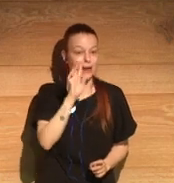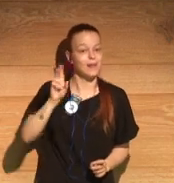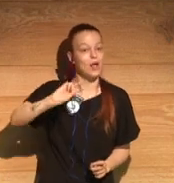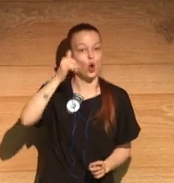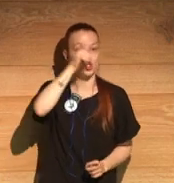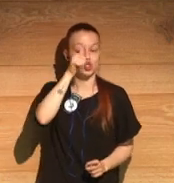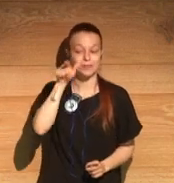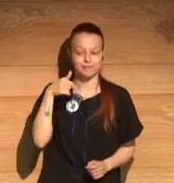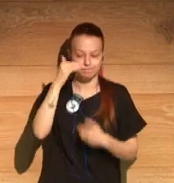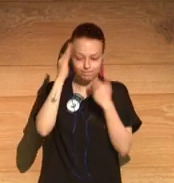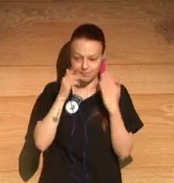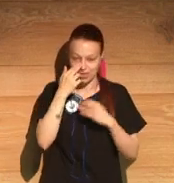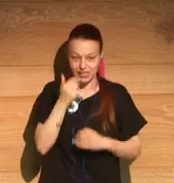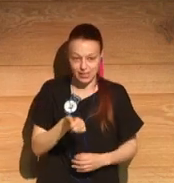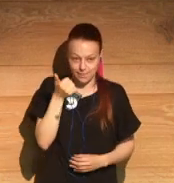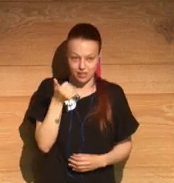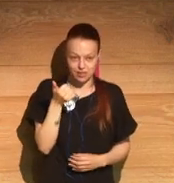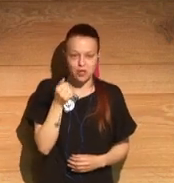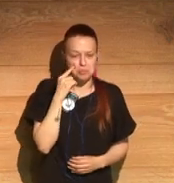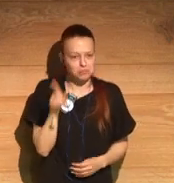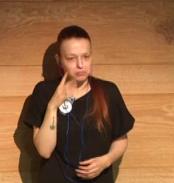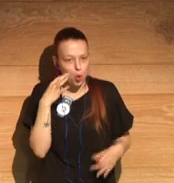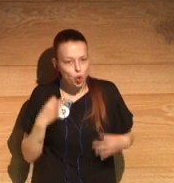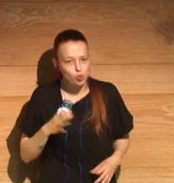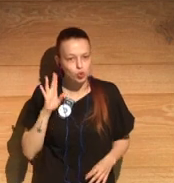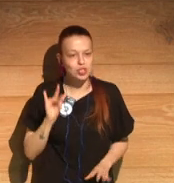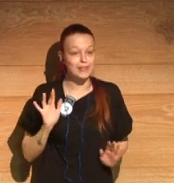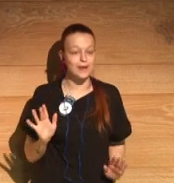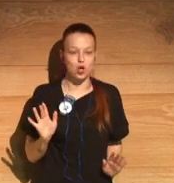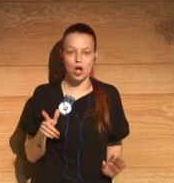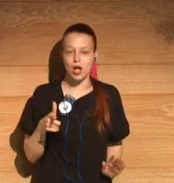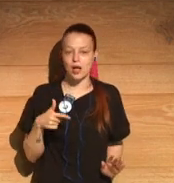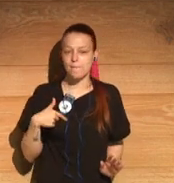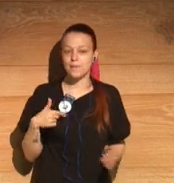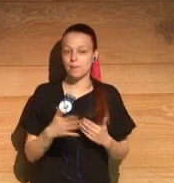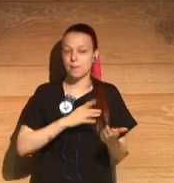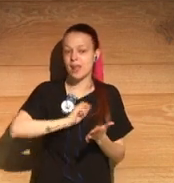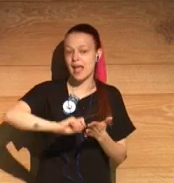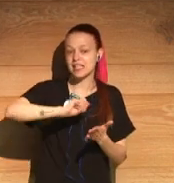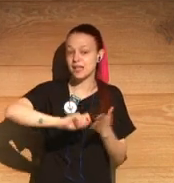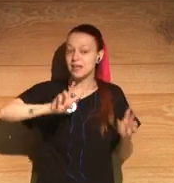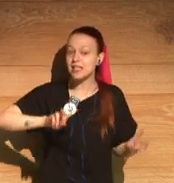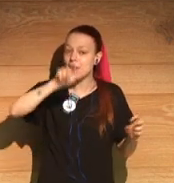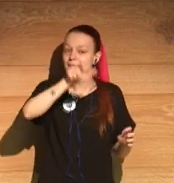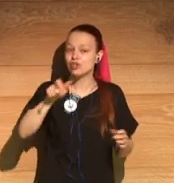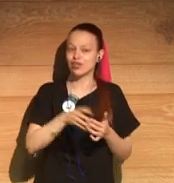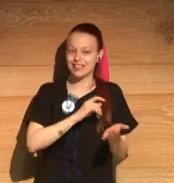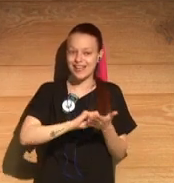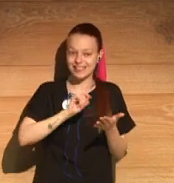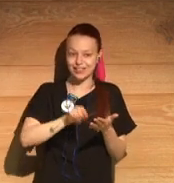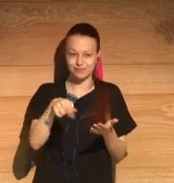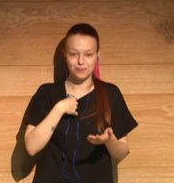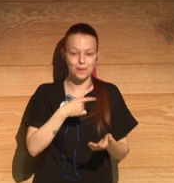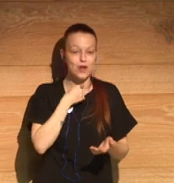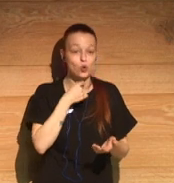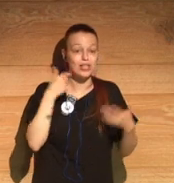But it was fun to write Maud. I like writing about writers. And she's as eccentric, I think, as writers get.